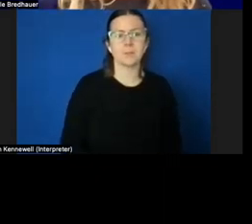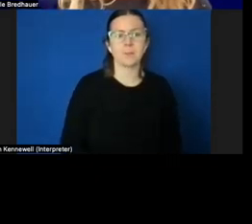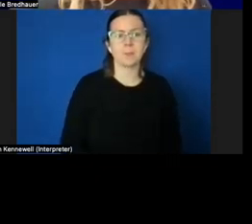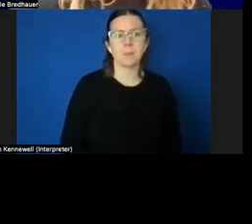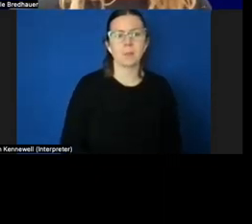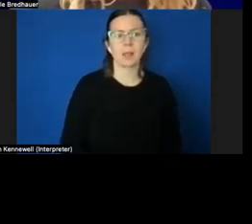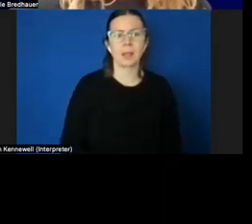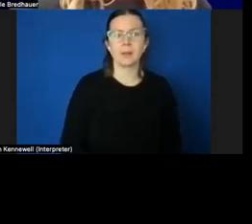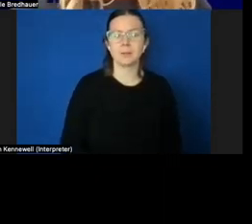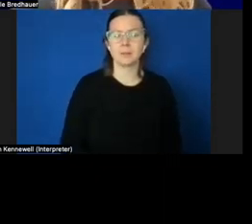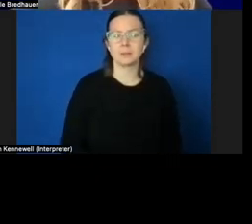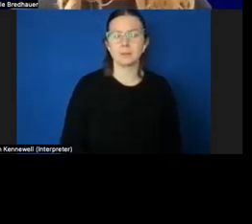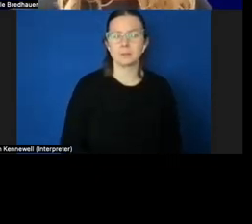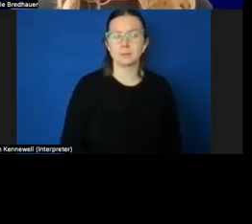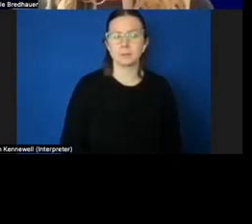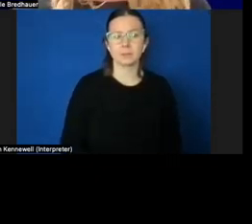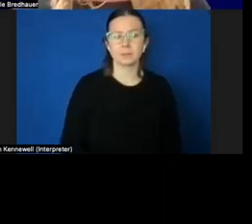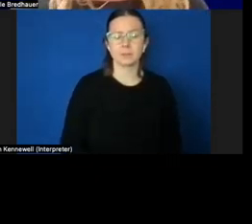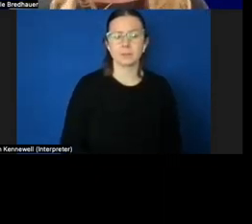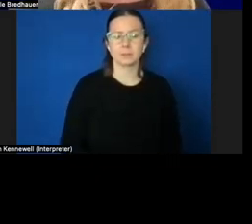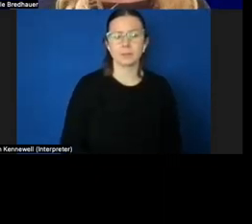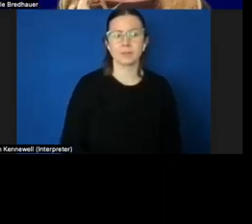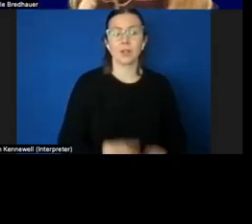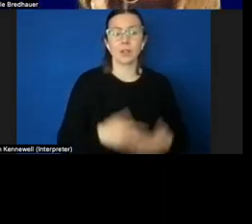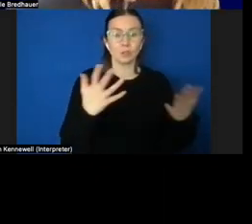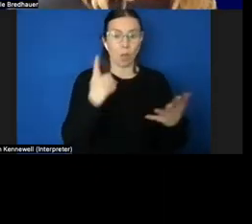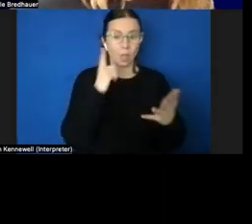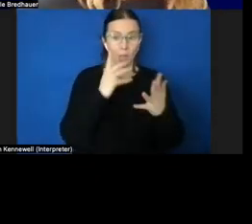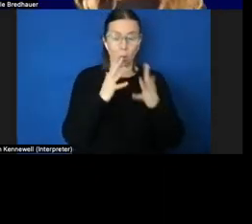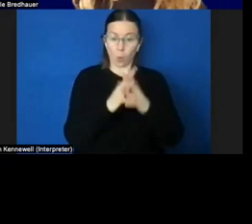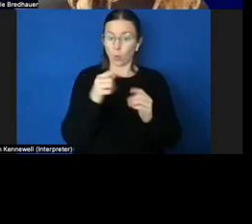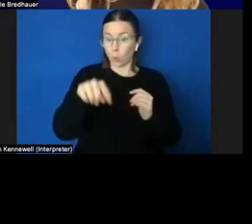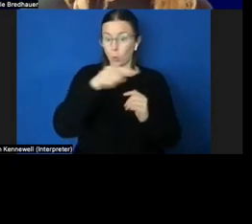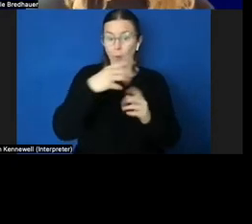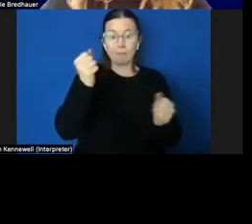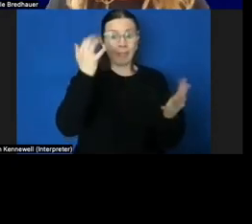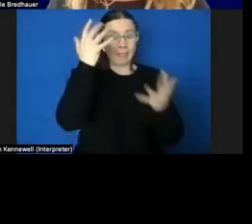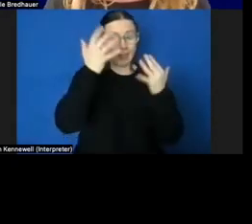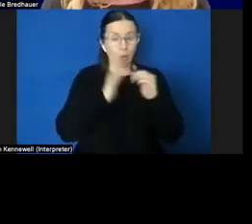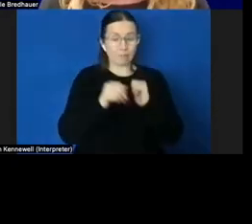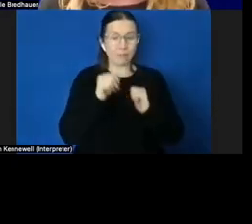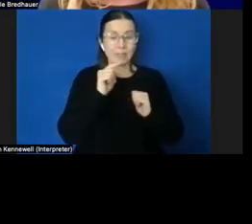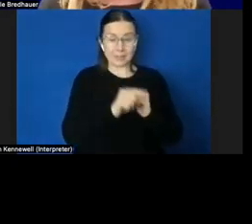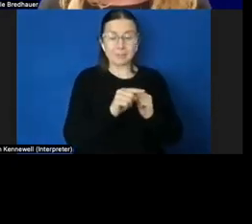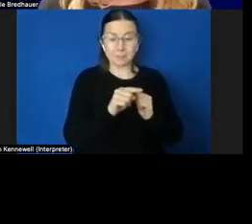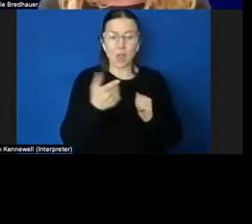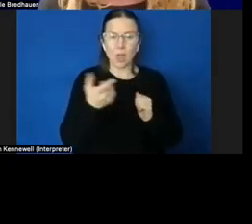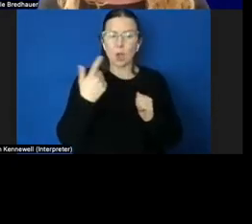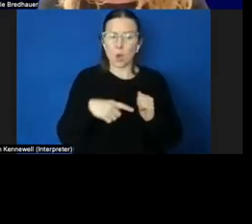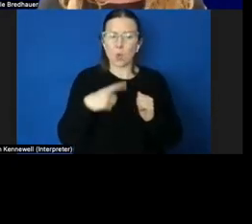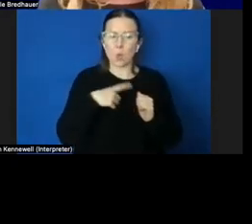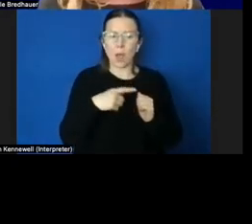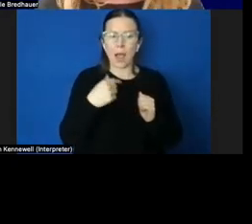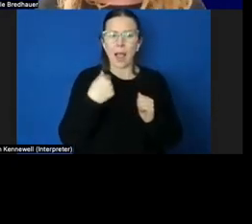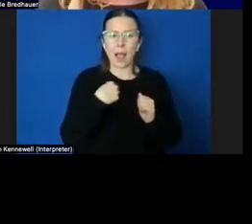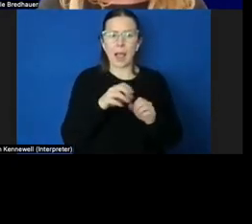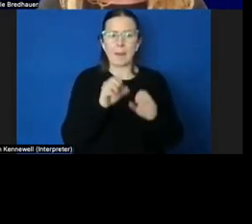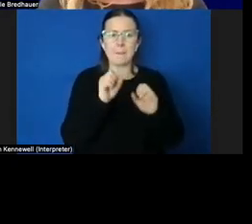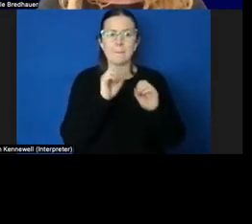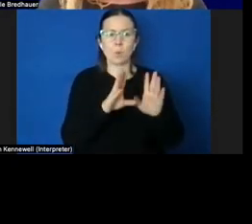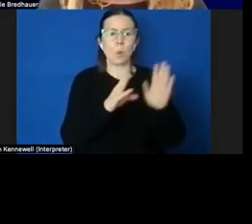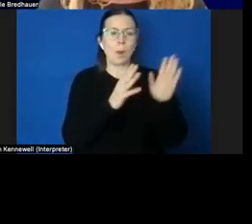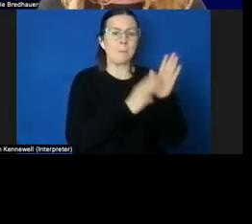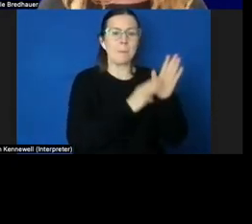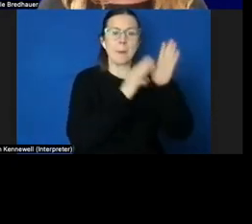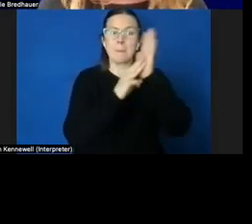So, this is something to think about and that's why I've got the M. So, this is your